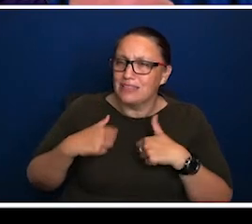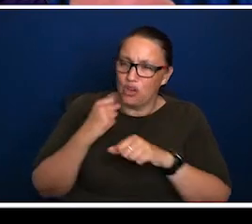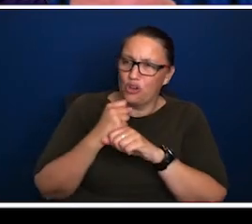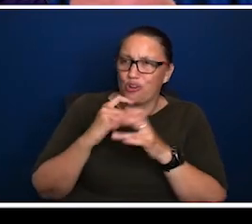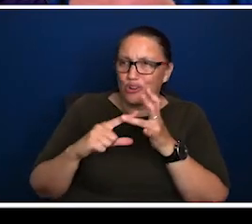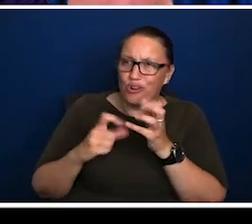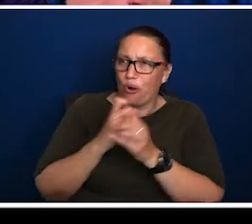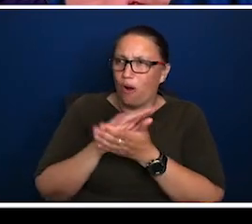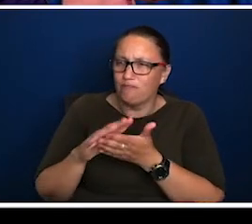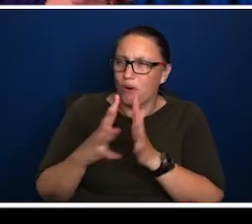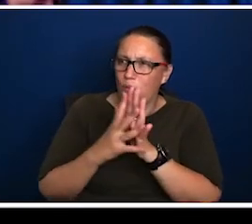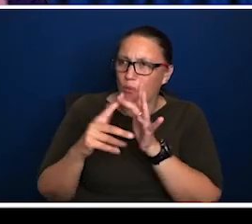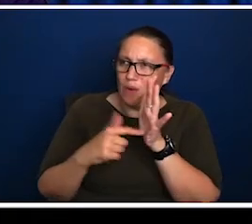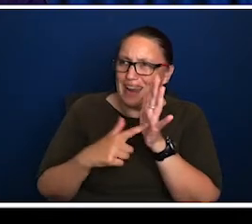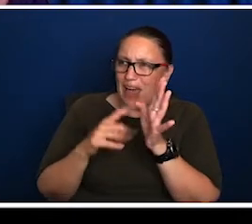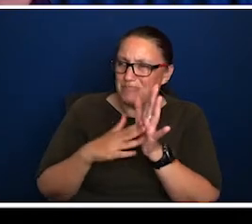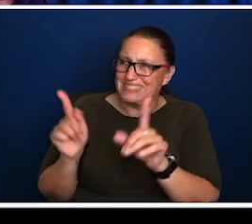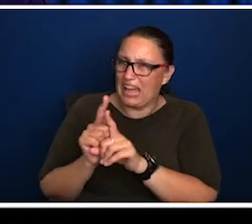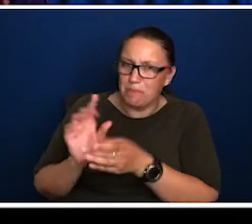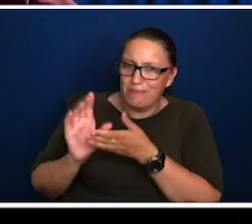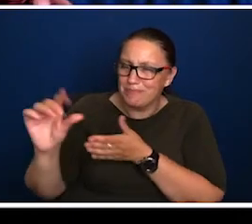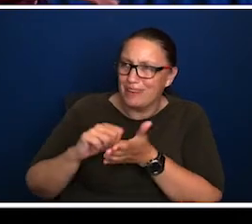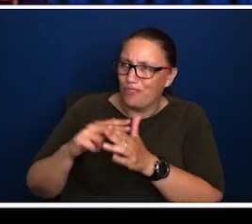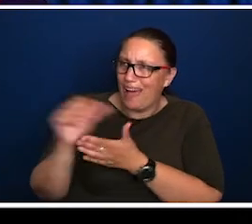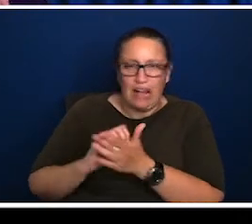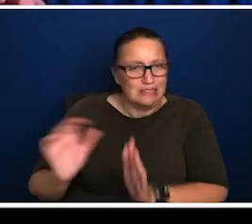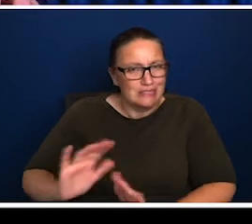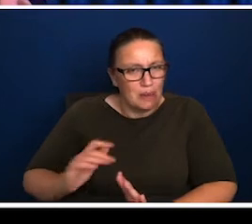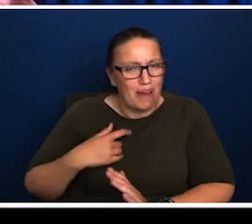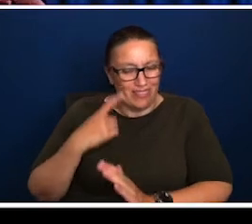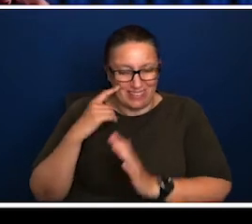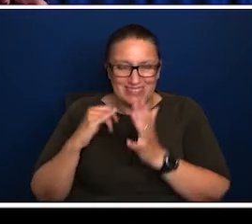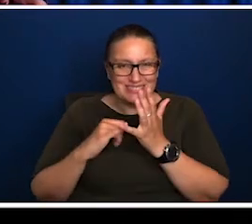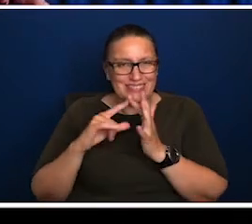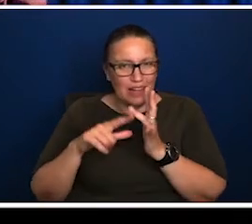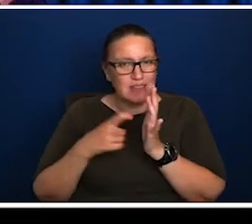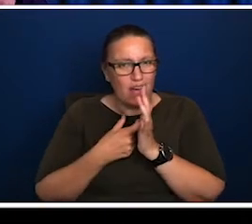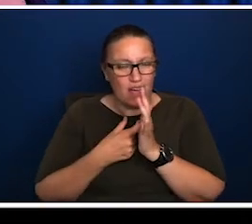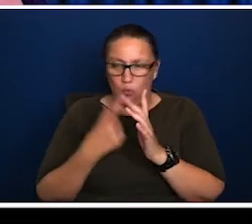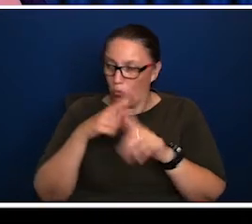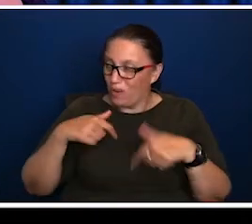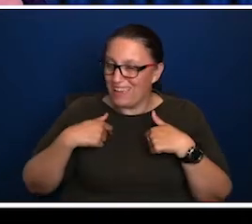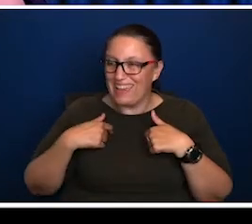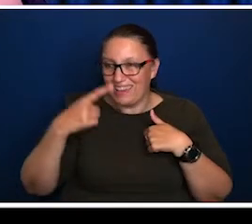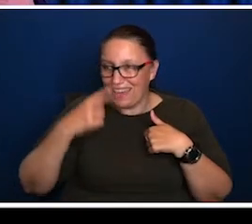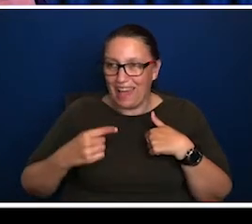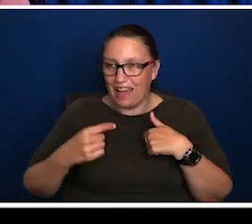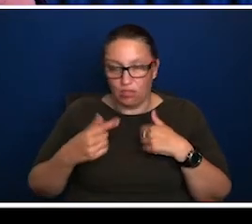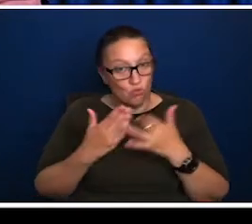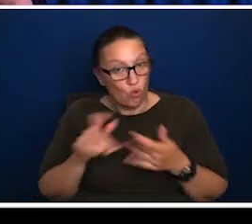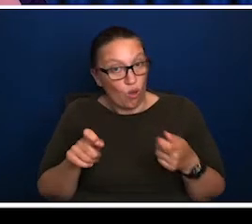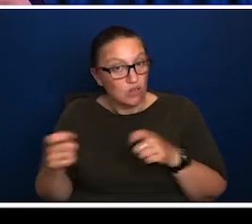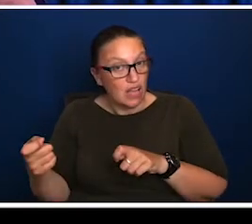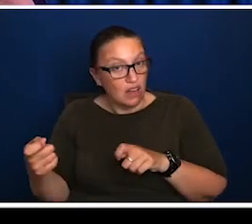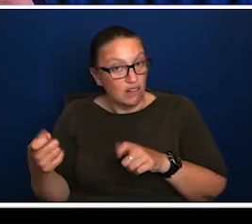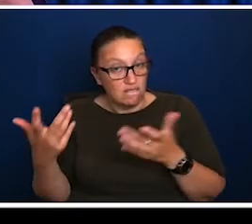arts. Um, but the sector itself is still in a position to, to, in lockdown, coming out of lockdown,